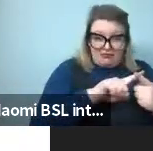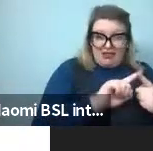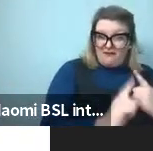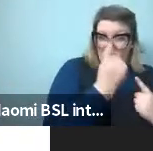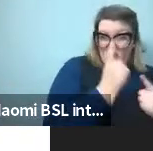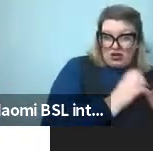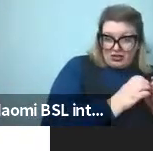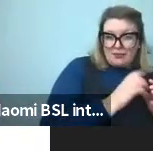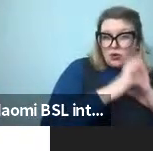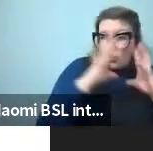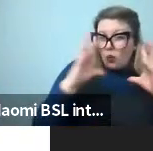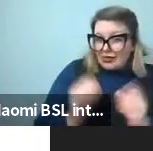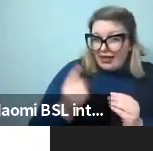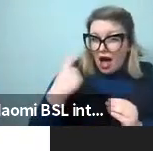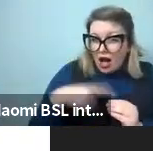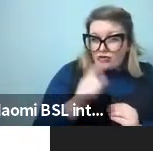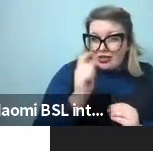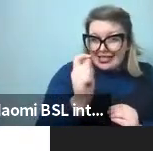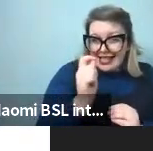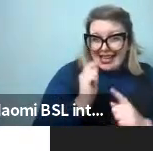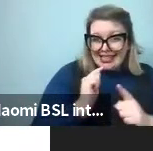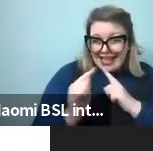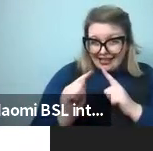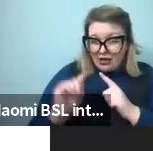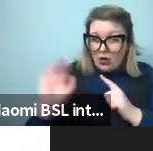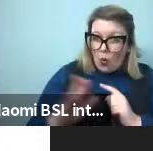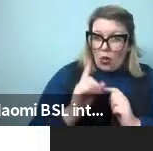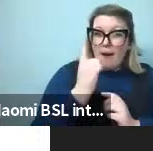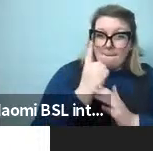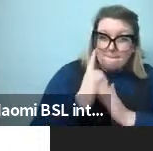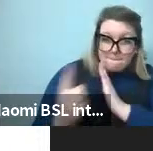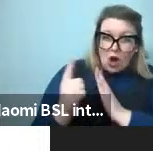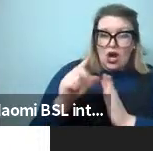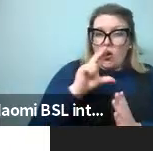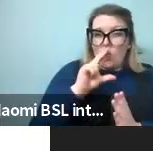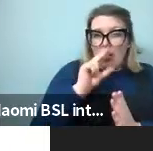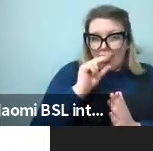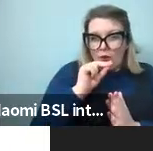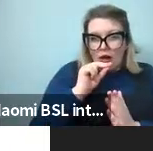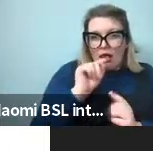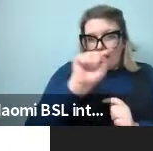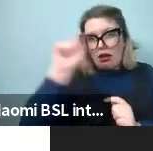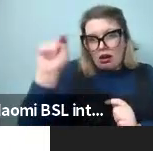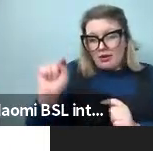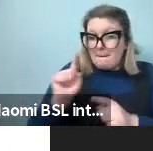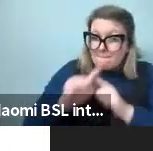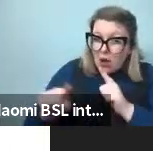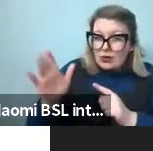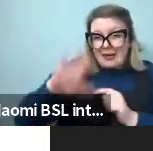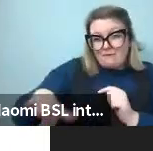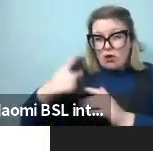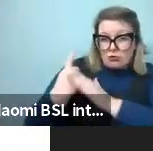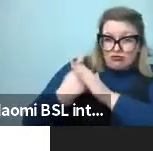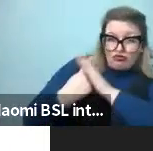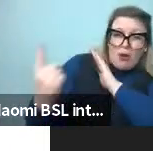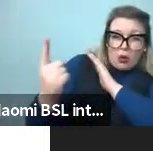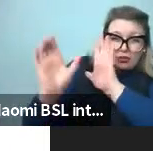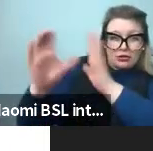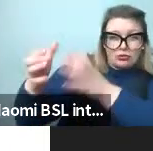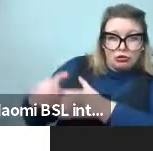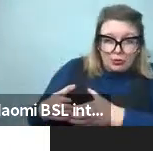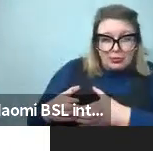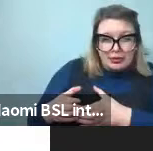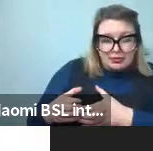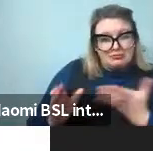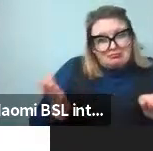So the 110 languages they gather data from are monolingual speakers, mostly monolinguals, from remote, remoter groups, you know, and